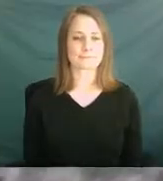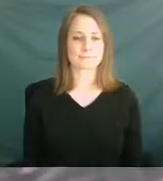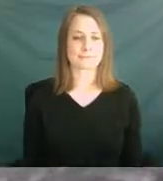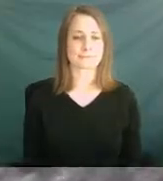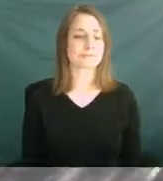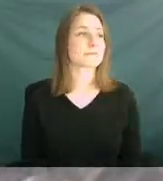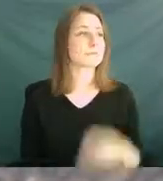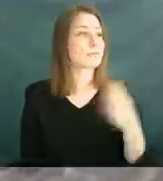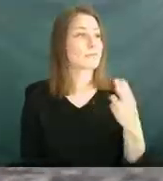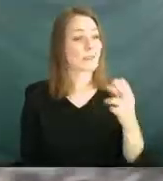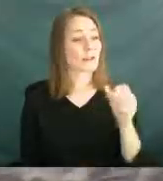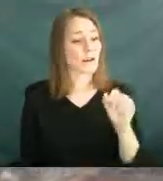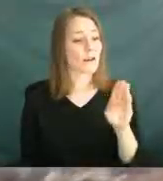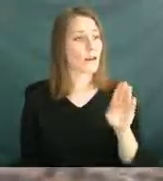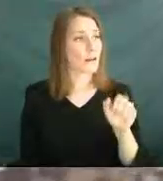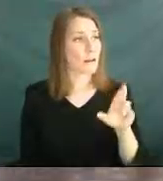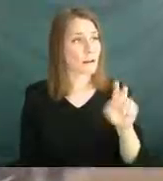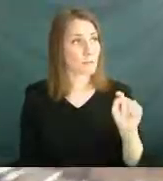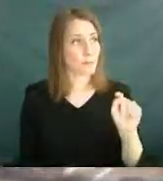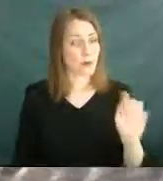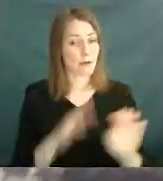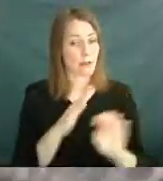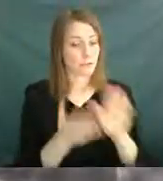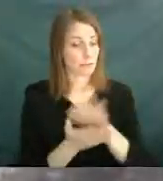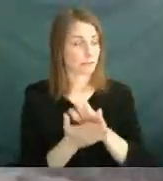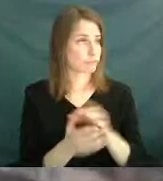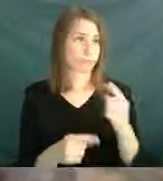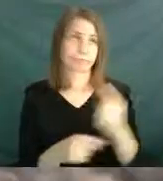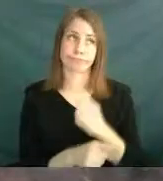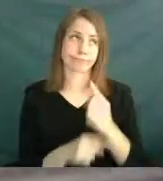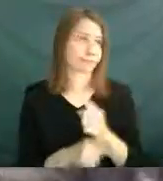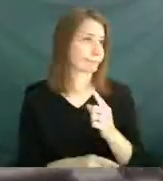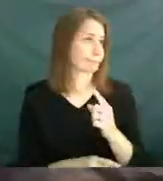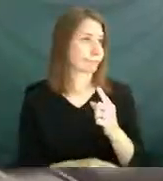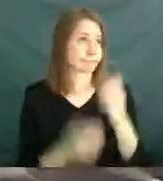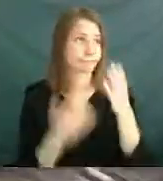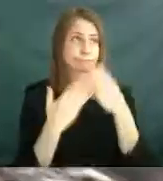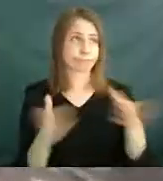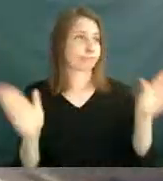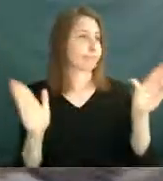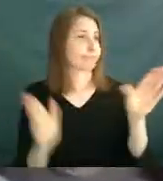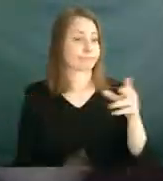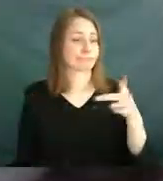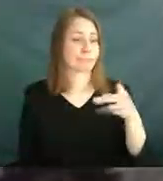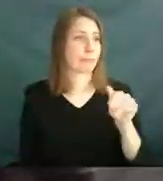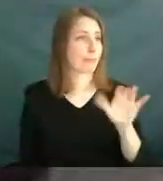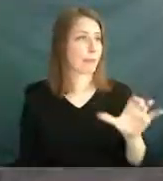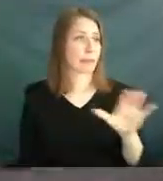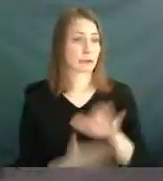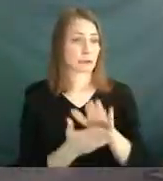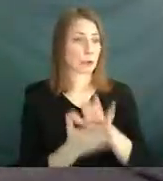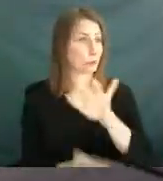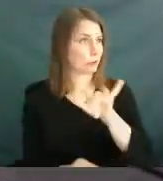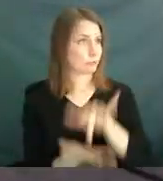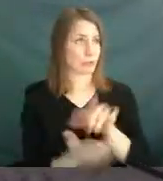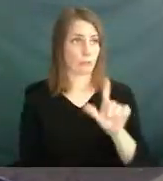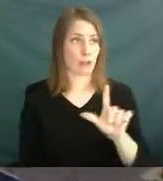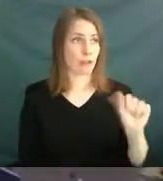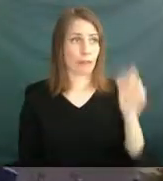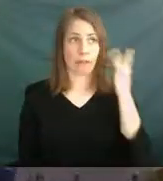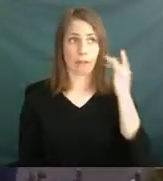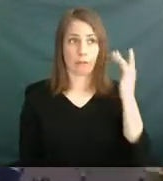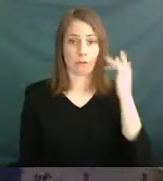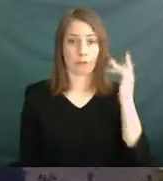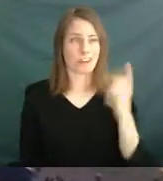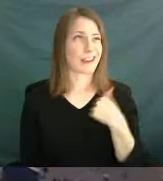Hobart Elementary School is a regular public school right in the center of Los Angeles. It has close to 2,300 children,